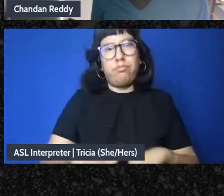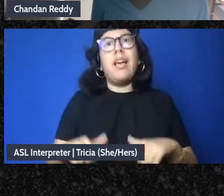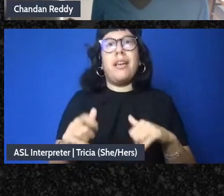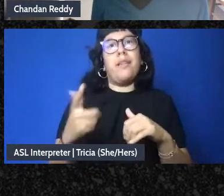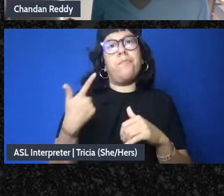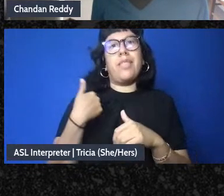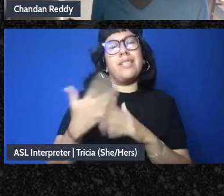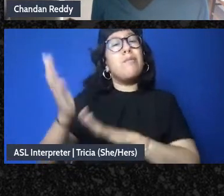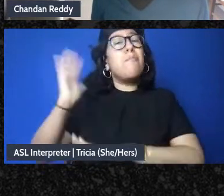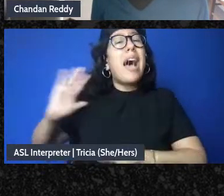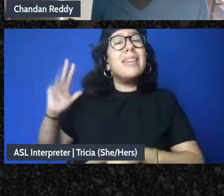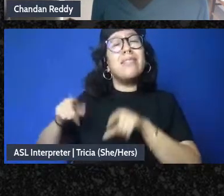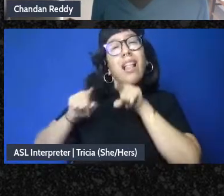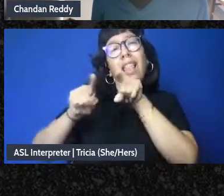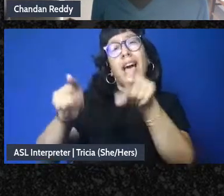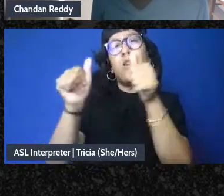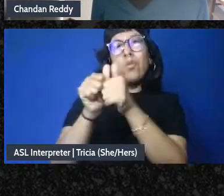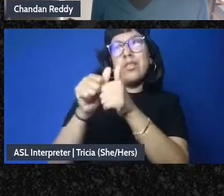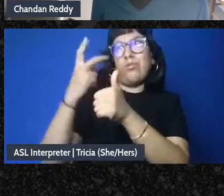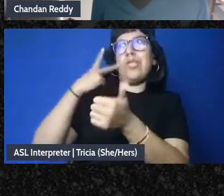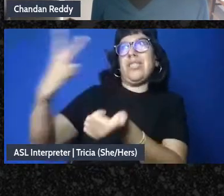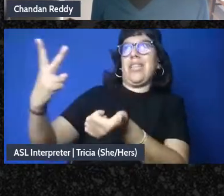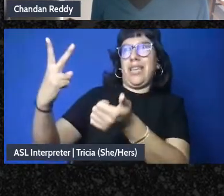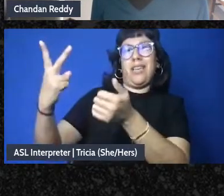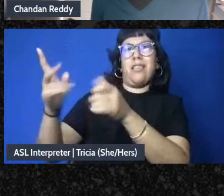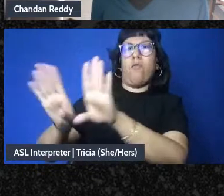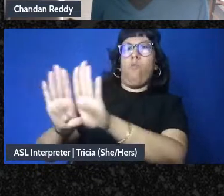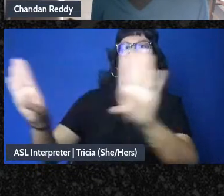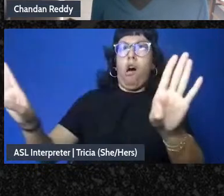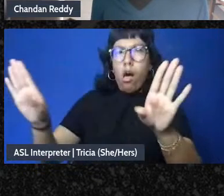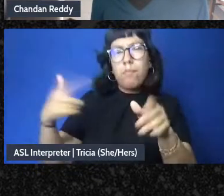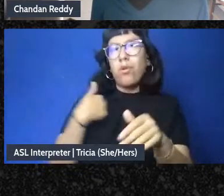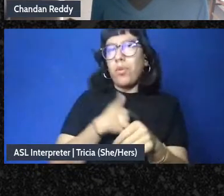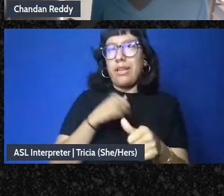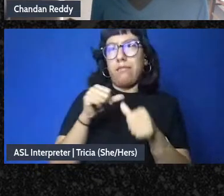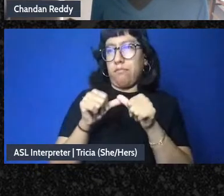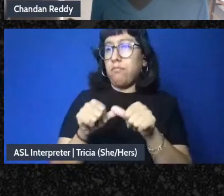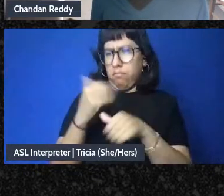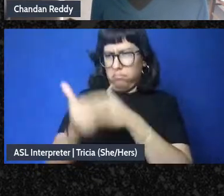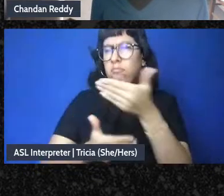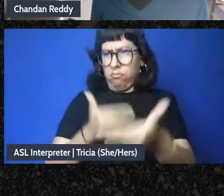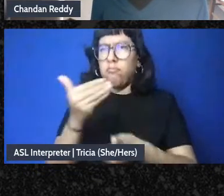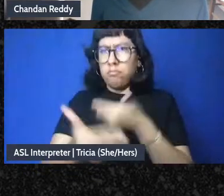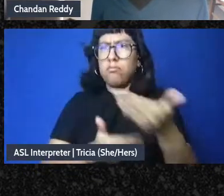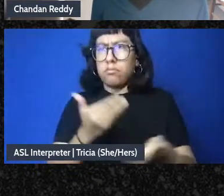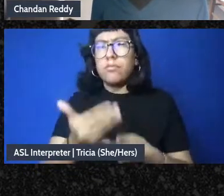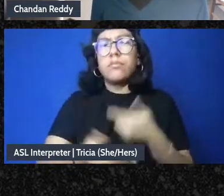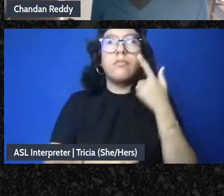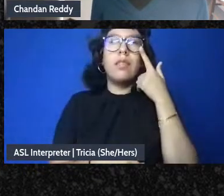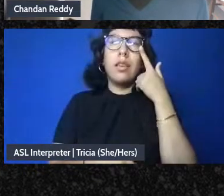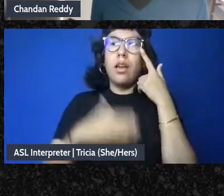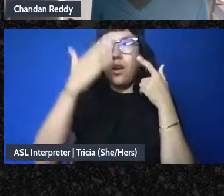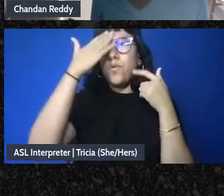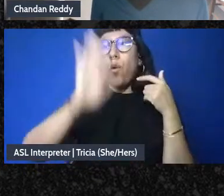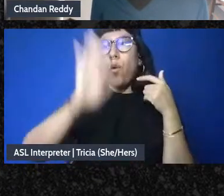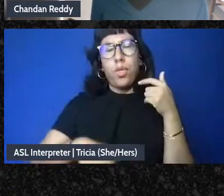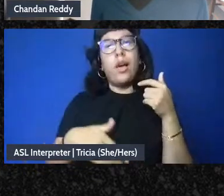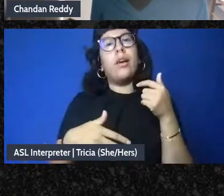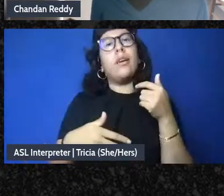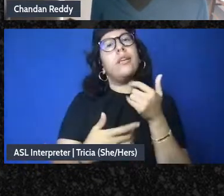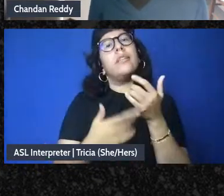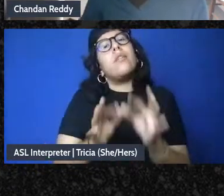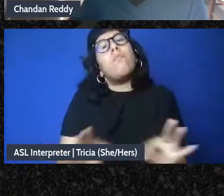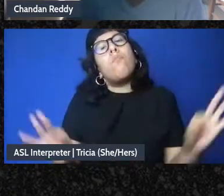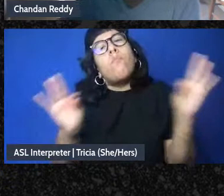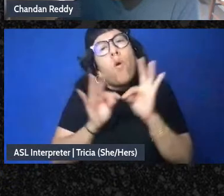on the Grand Canyon wall right and then we keep moving so you know I know those things but it's so important to actually say those things